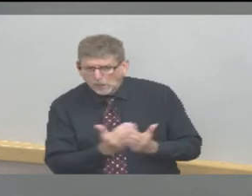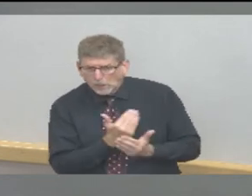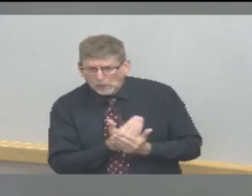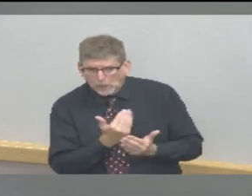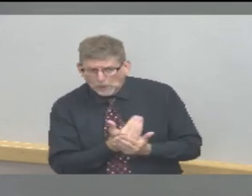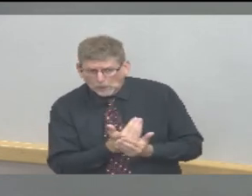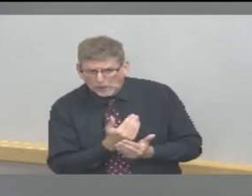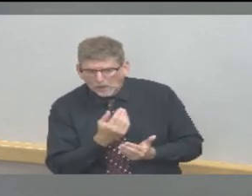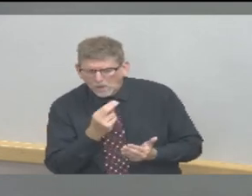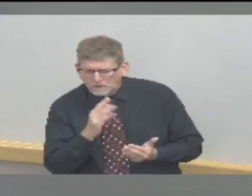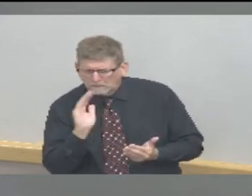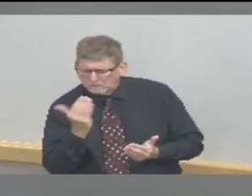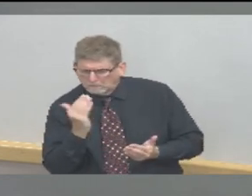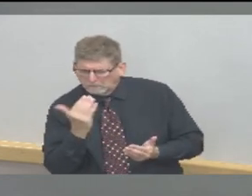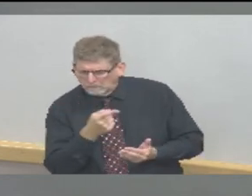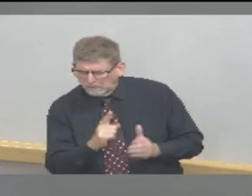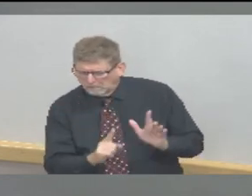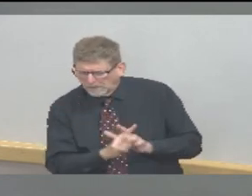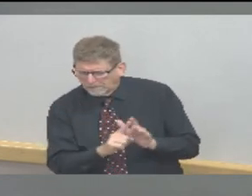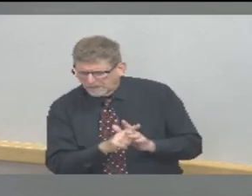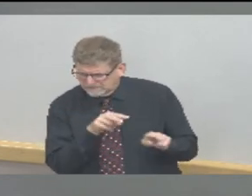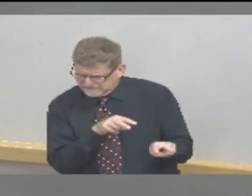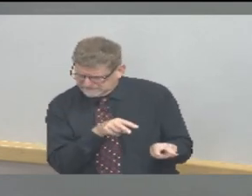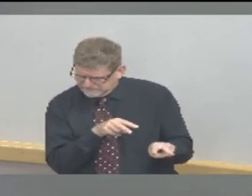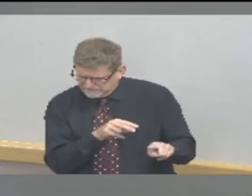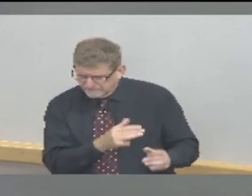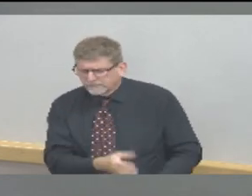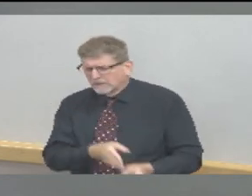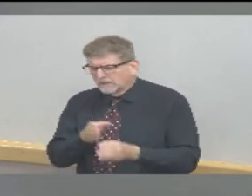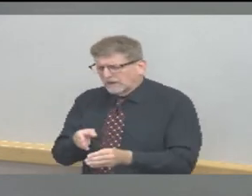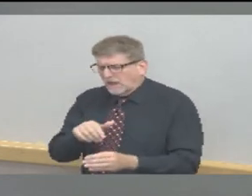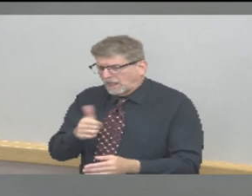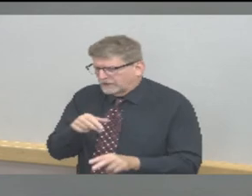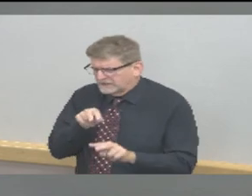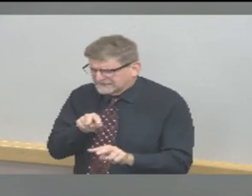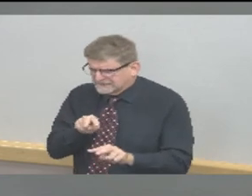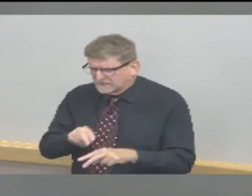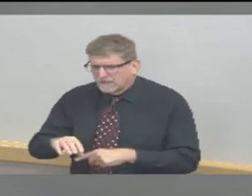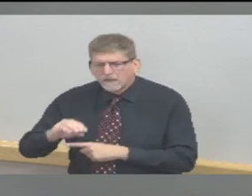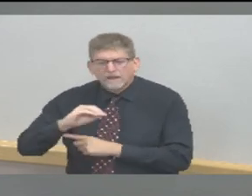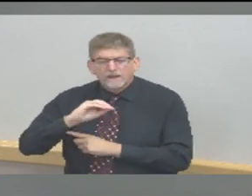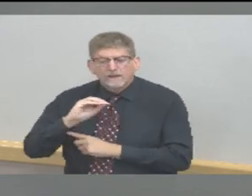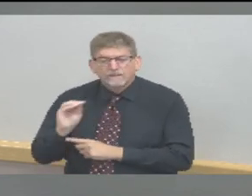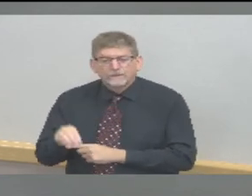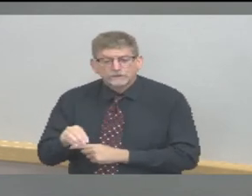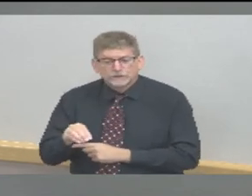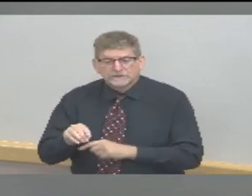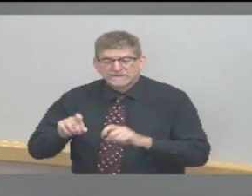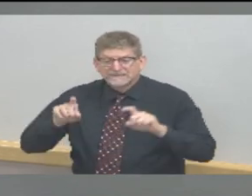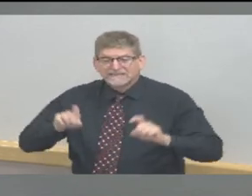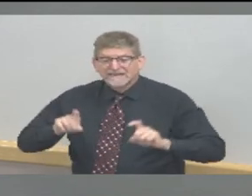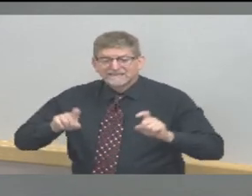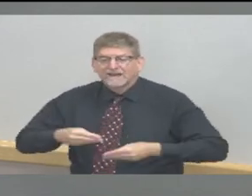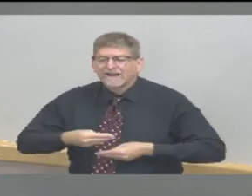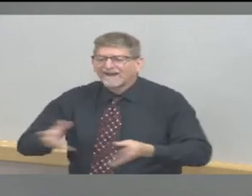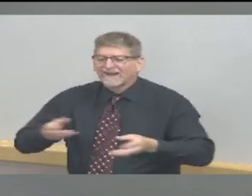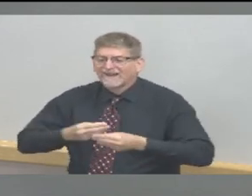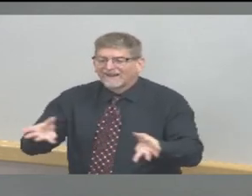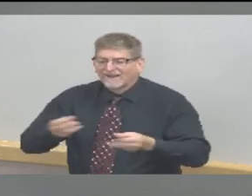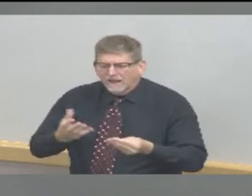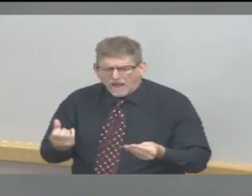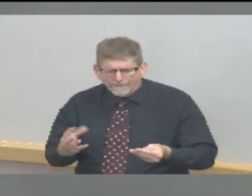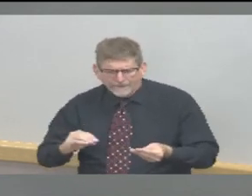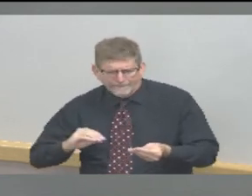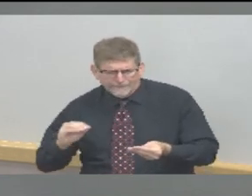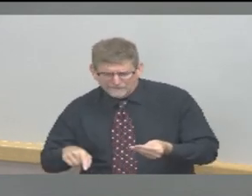County the second is the percentage of COVID-19 tests that are positive that percentage is currently 6